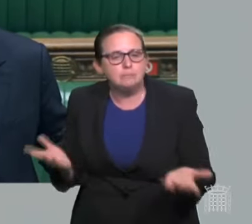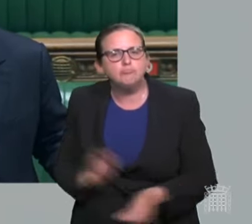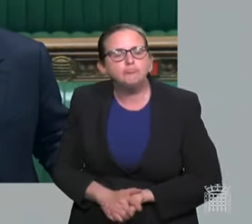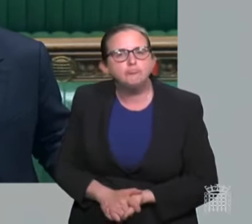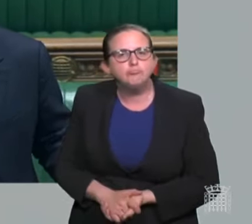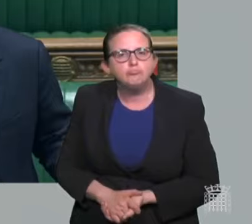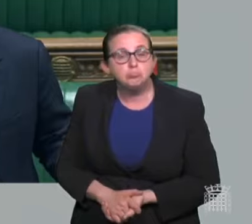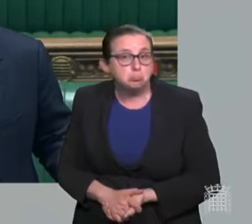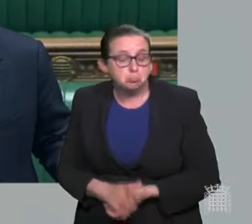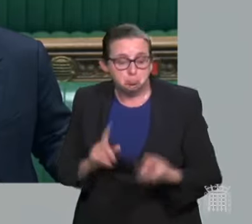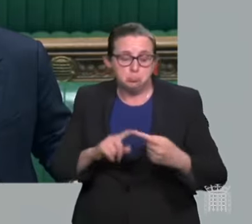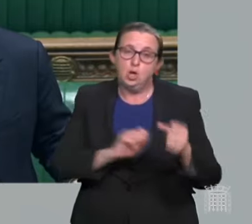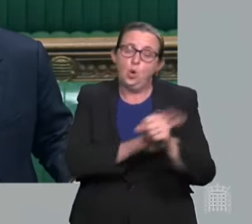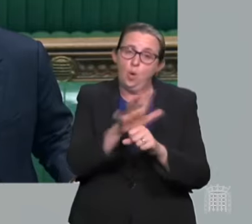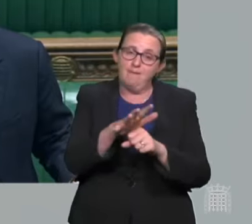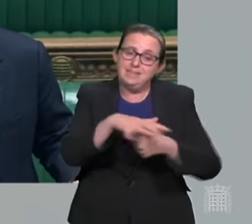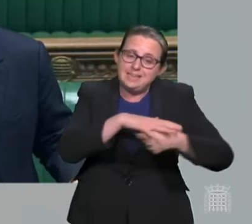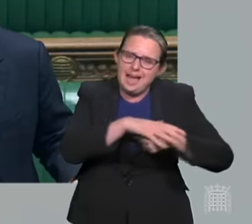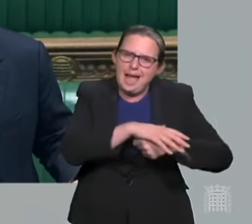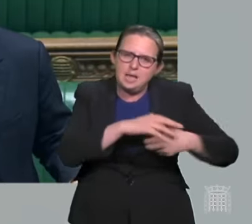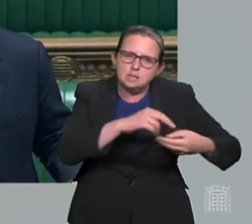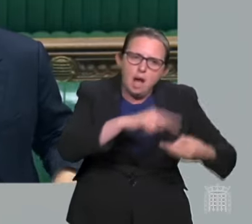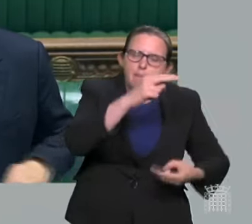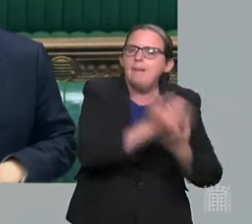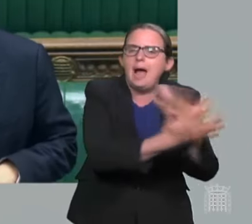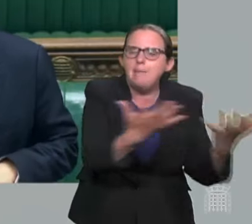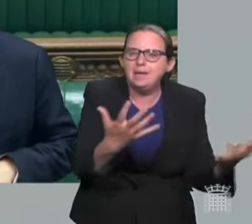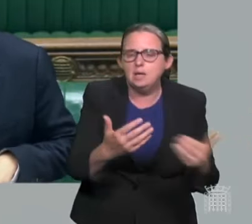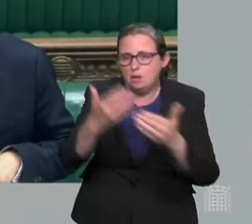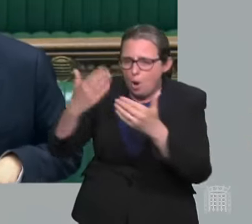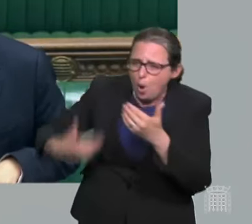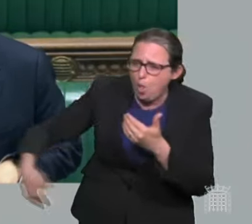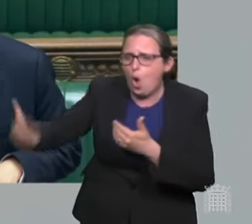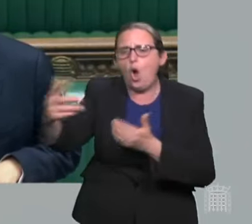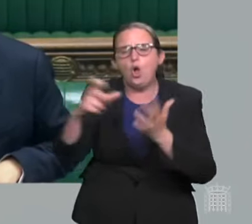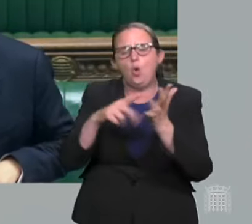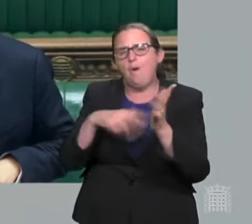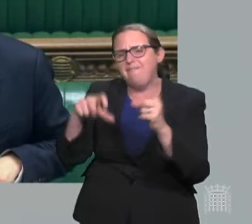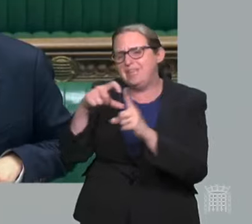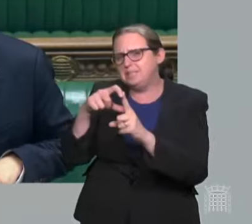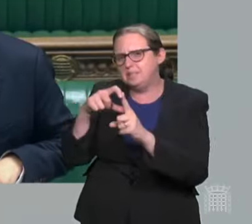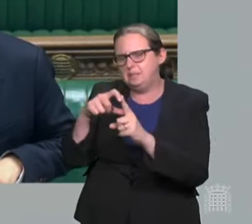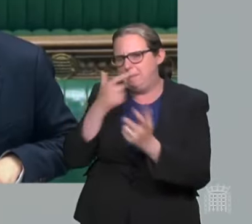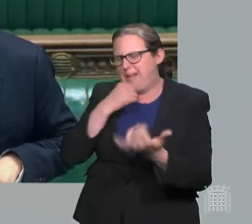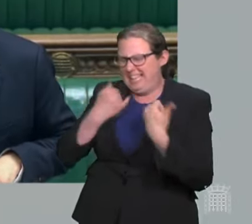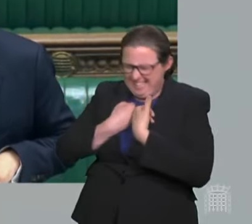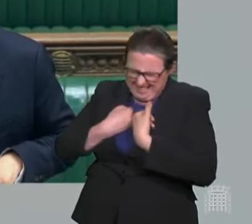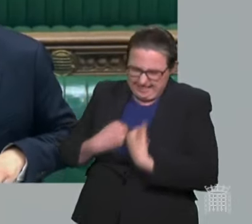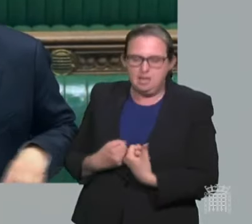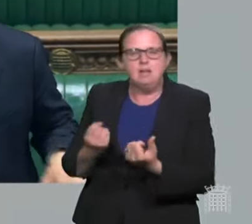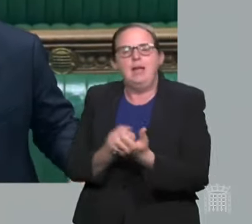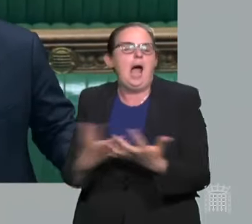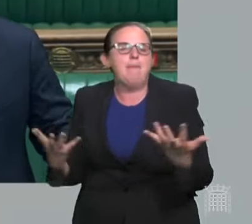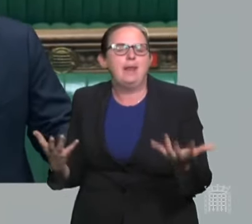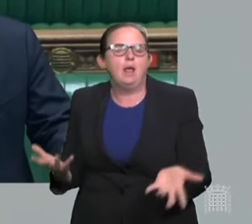How many cases of long COVID does he consider acceptable when we are living with COVID? And